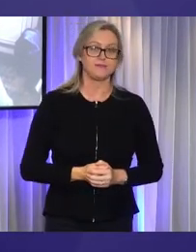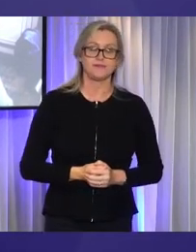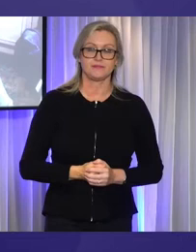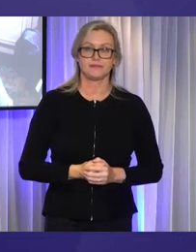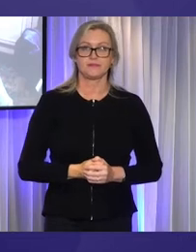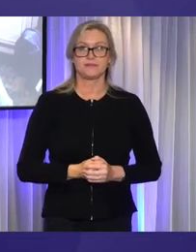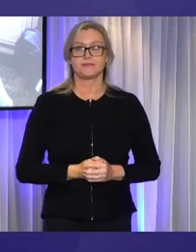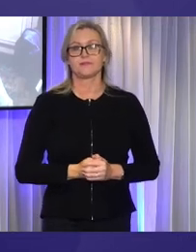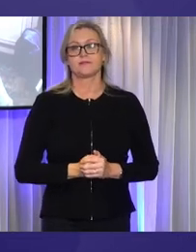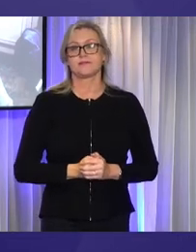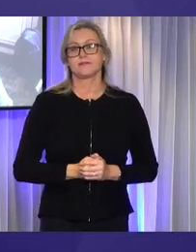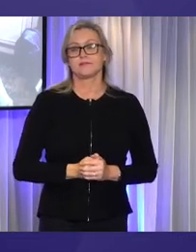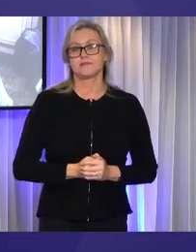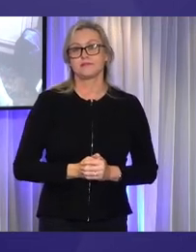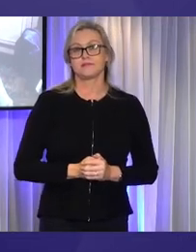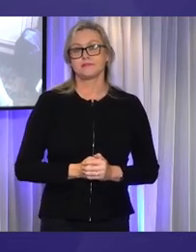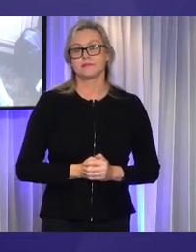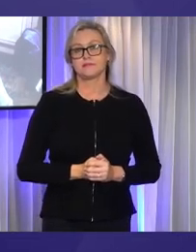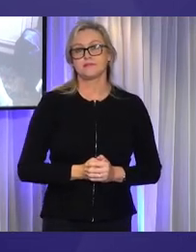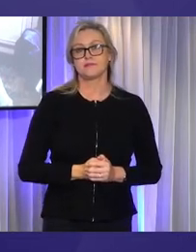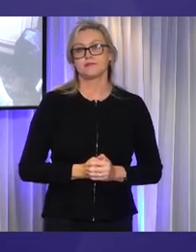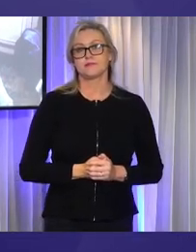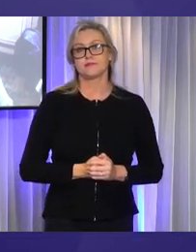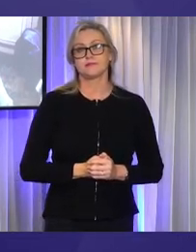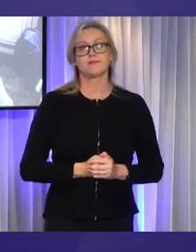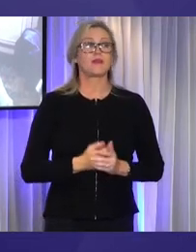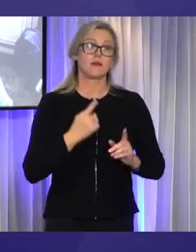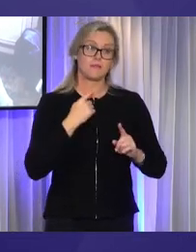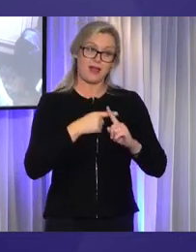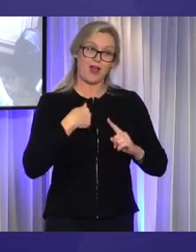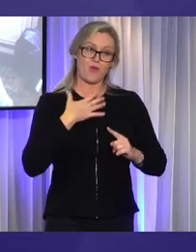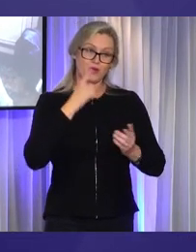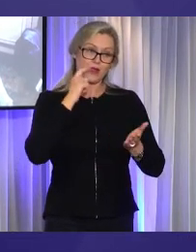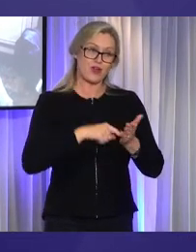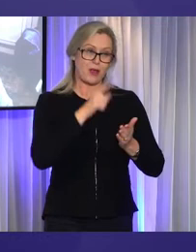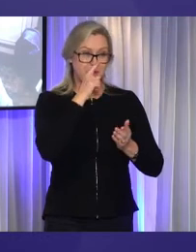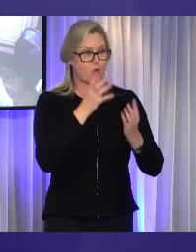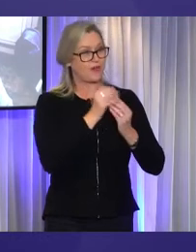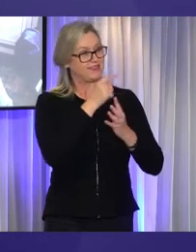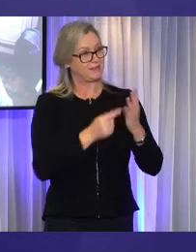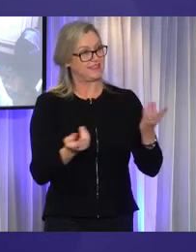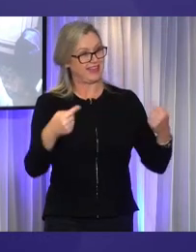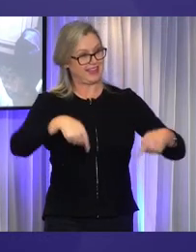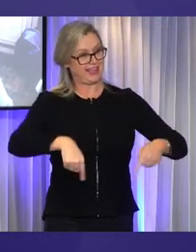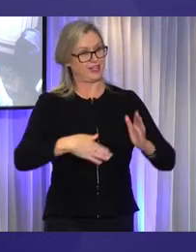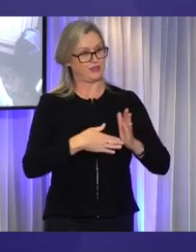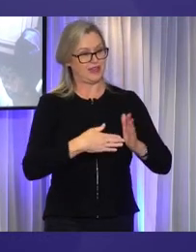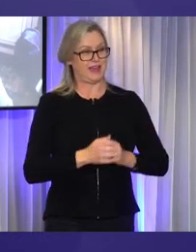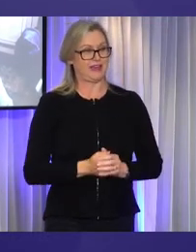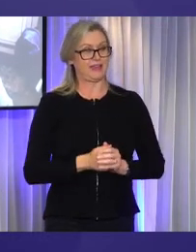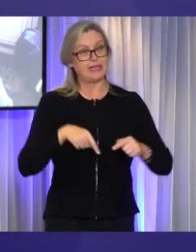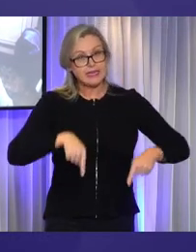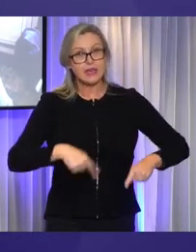It would also be remiss of me not to acknowledge people with disability who are here today, and both presently and